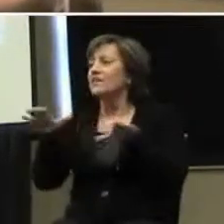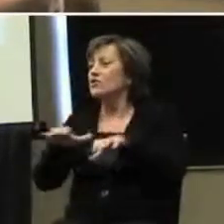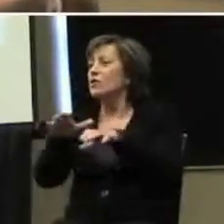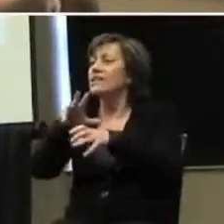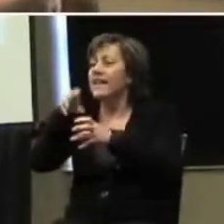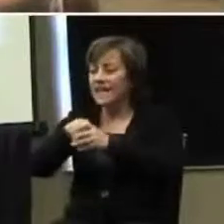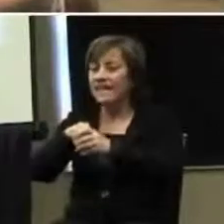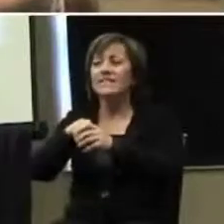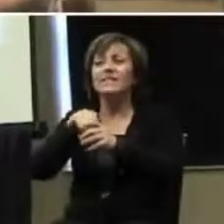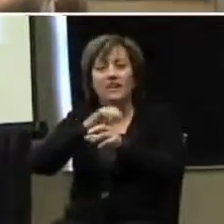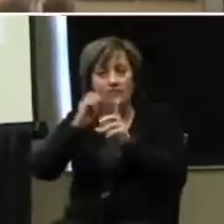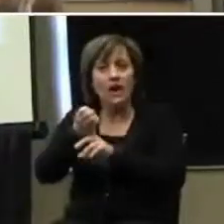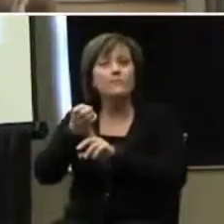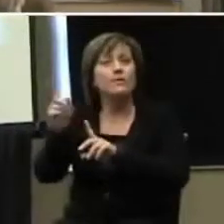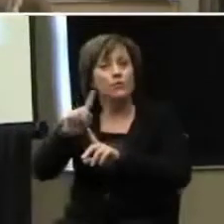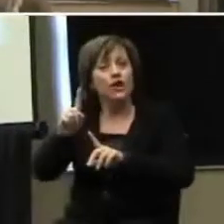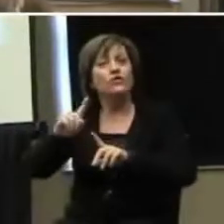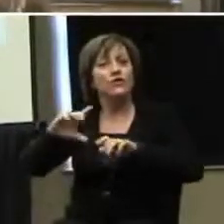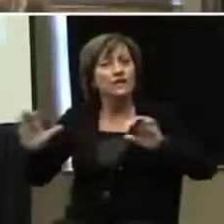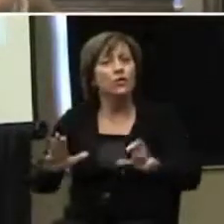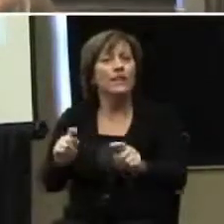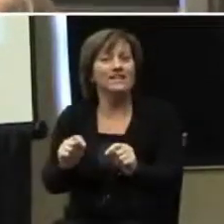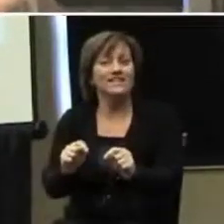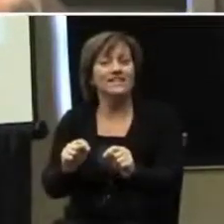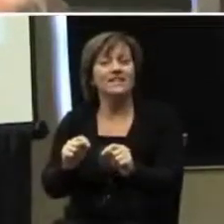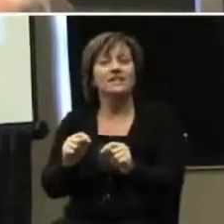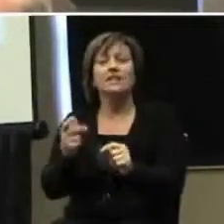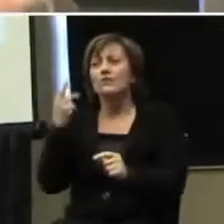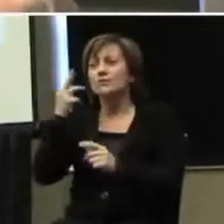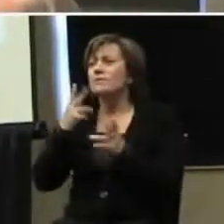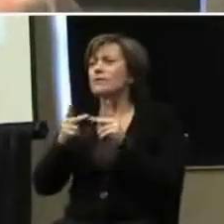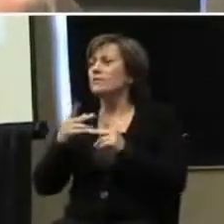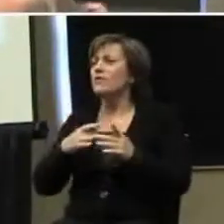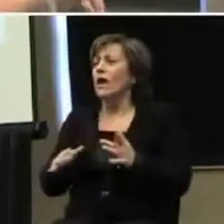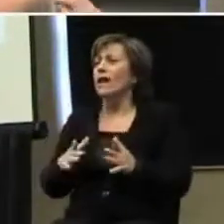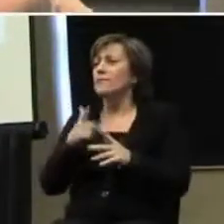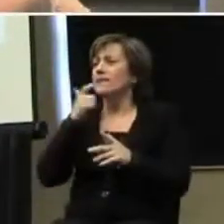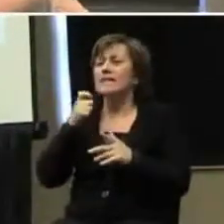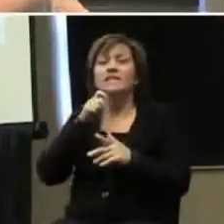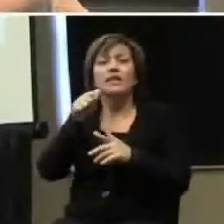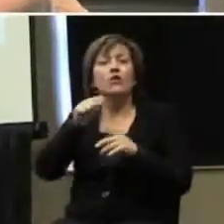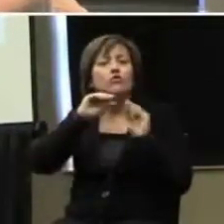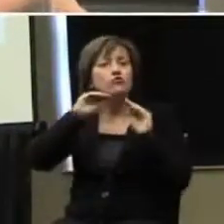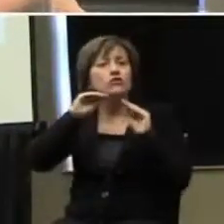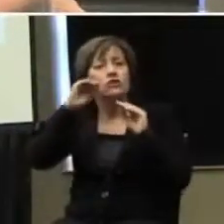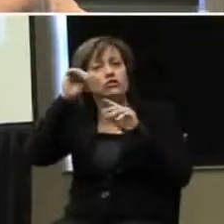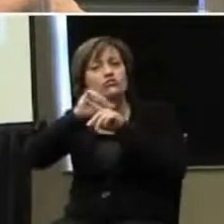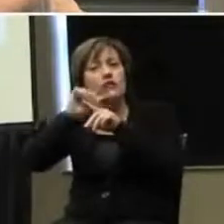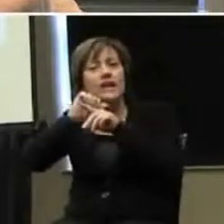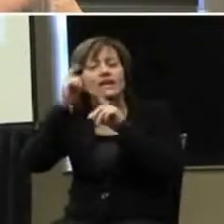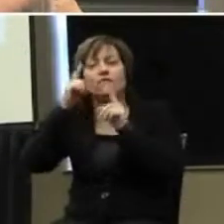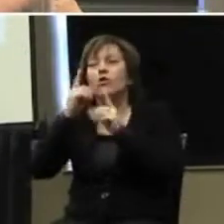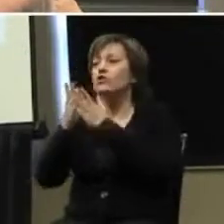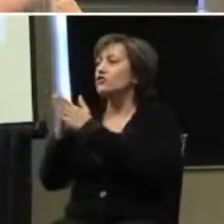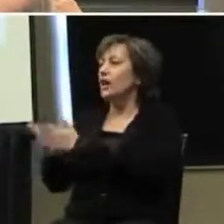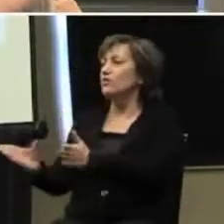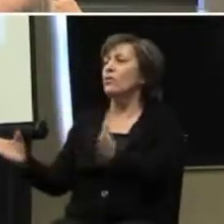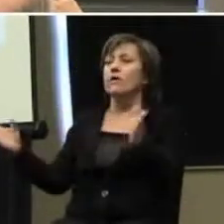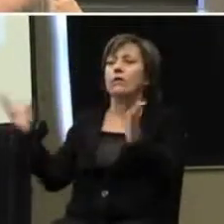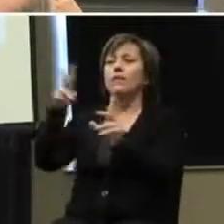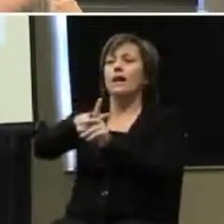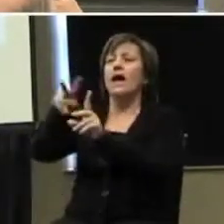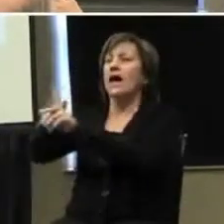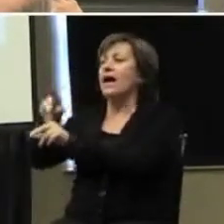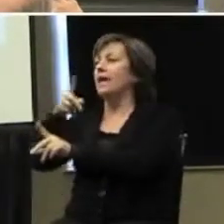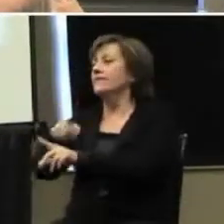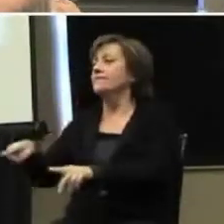library. I'm going to see how he can sit in music. Okay? And you work on those environments in the functional environment. But straight DTI,